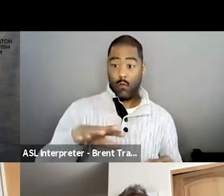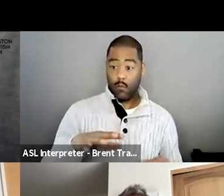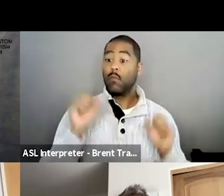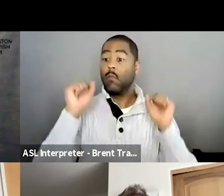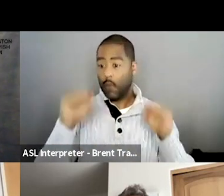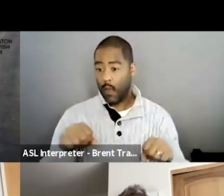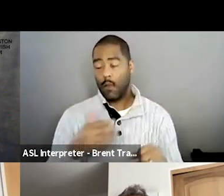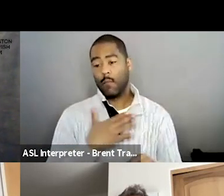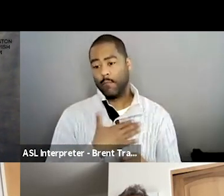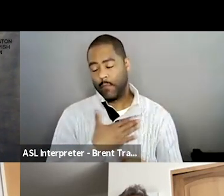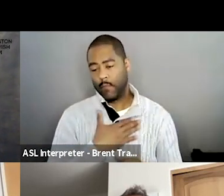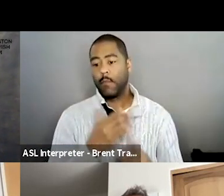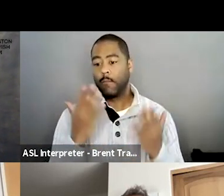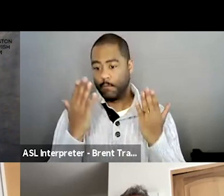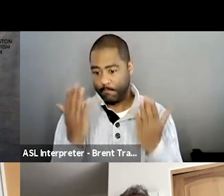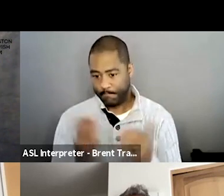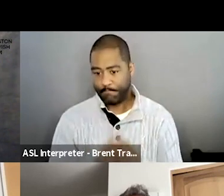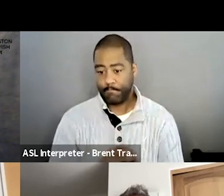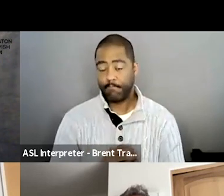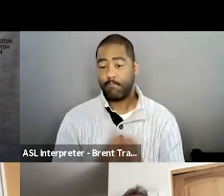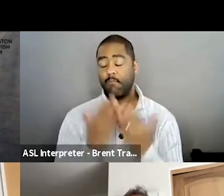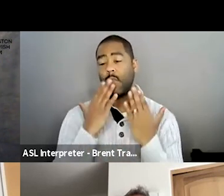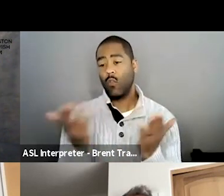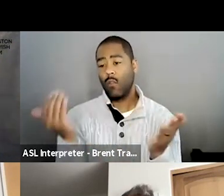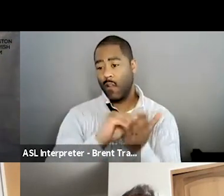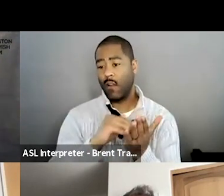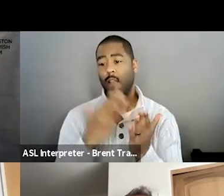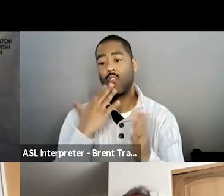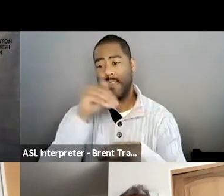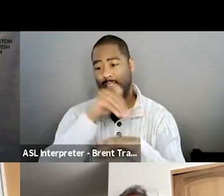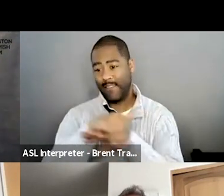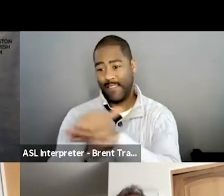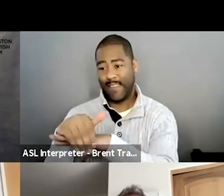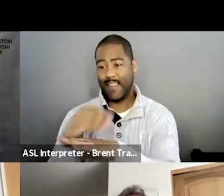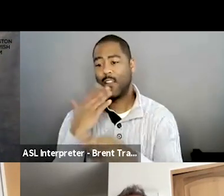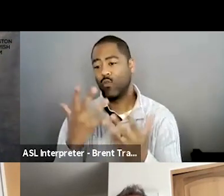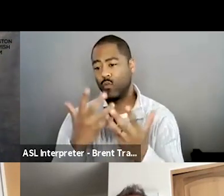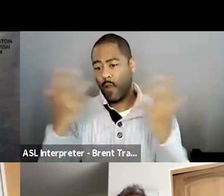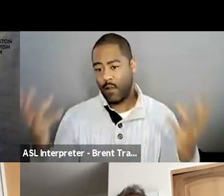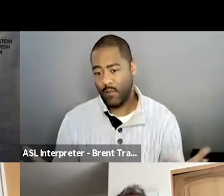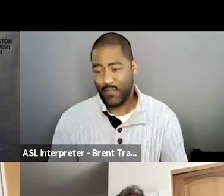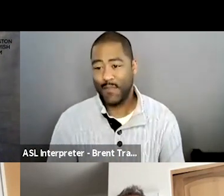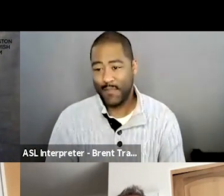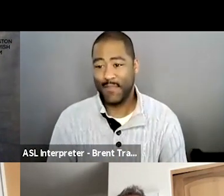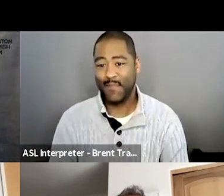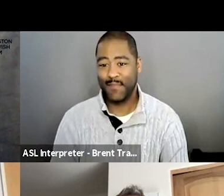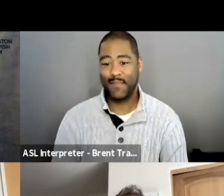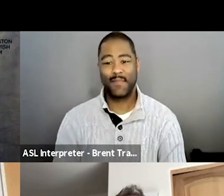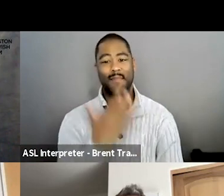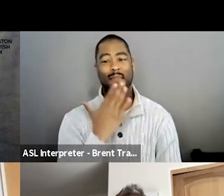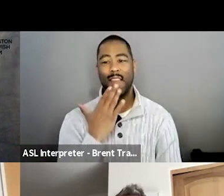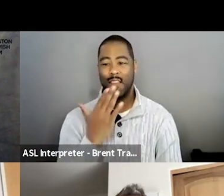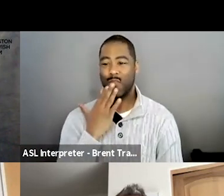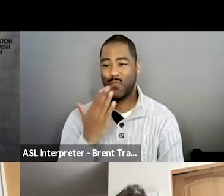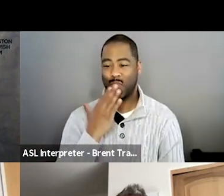thank again to all of you so much. Thank you. Thank you very much. Thank you. Thank you. Thank you. Bye